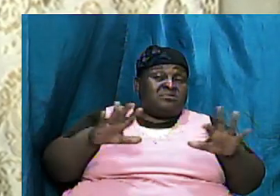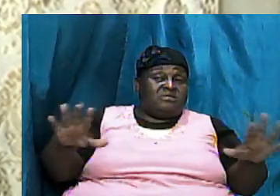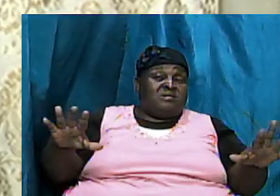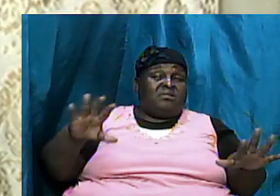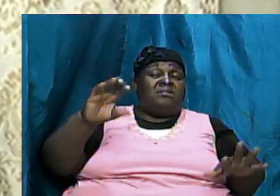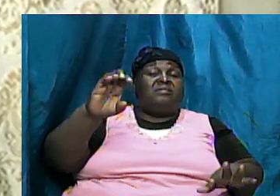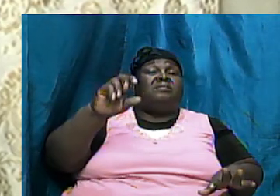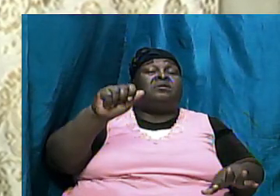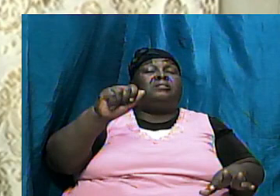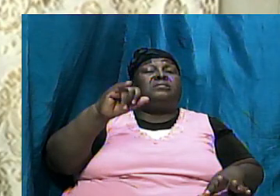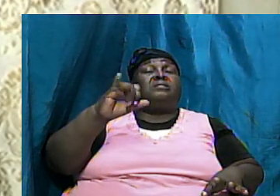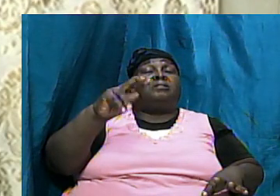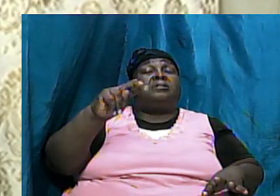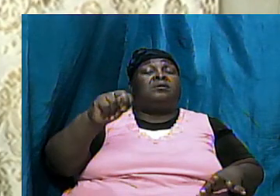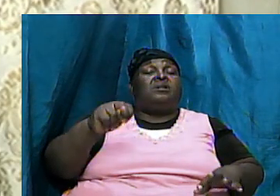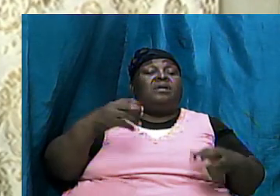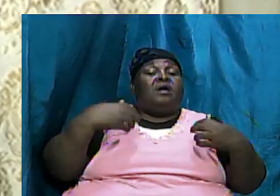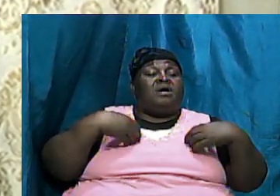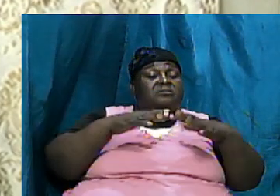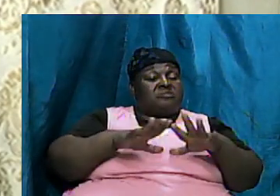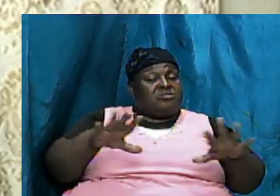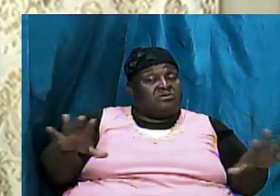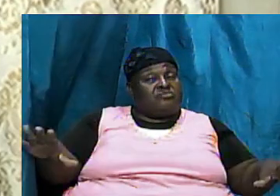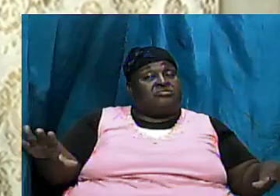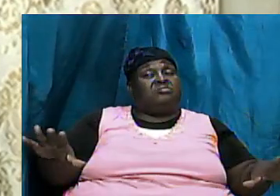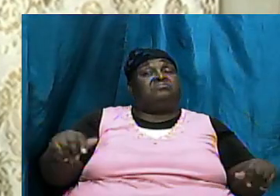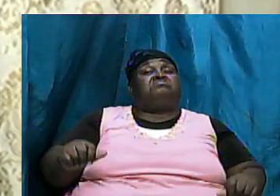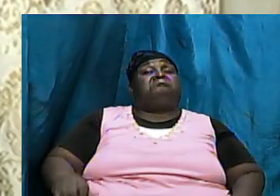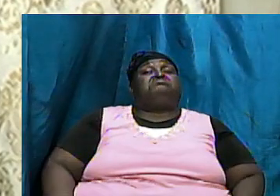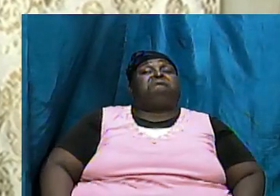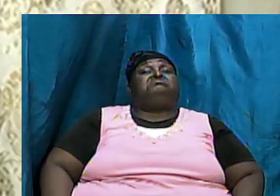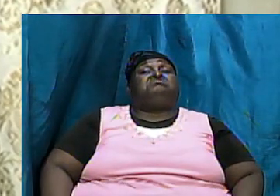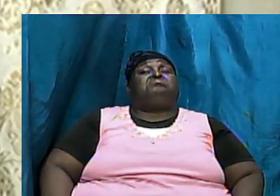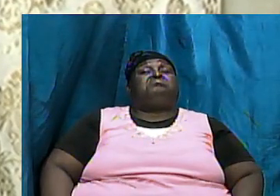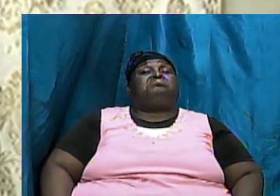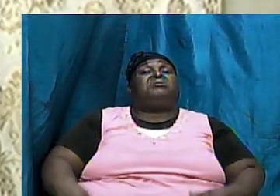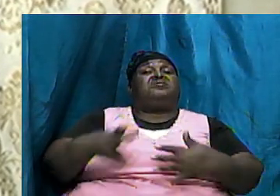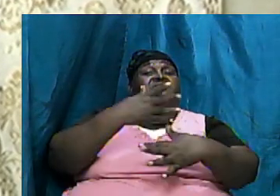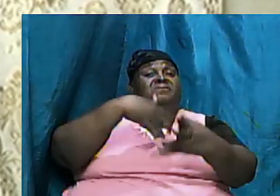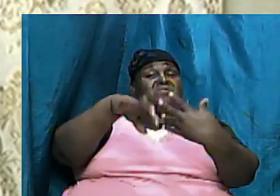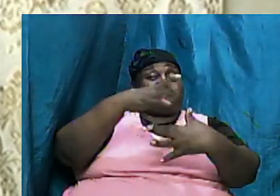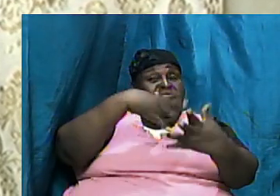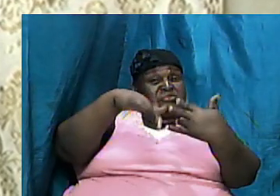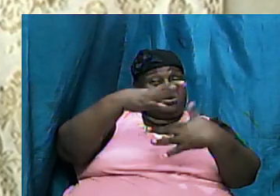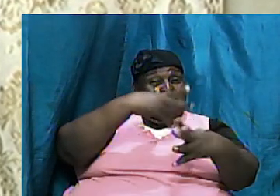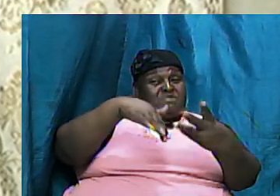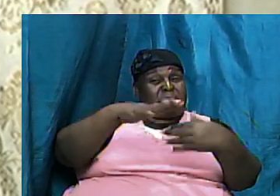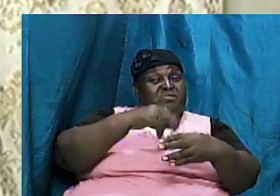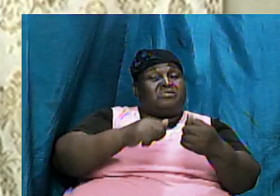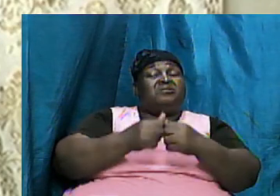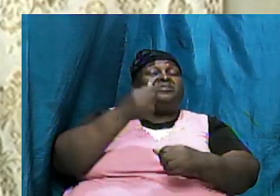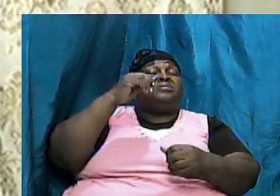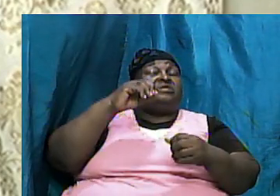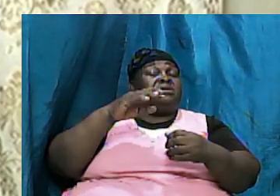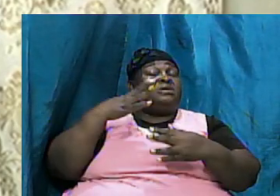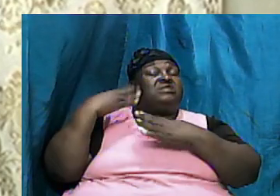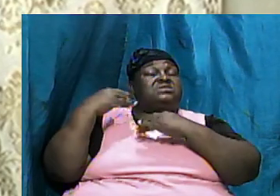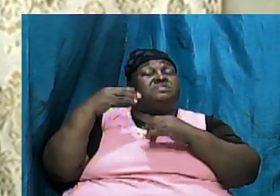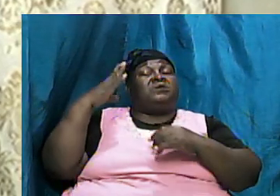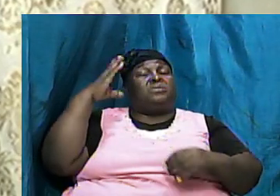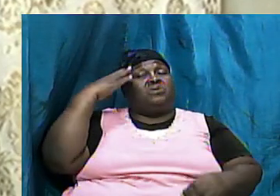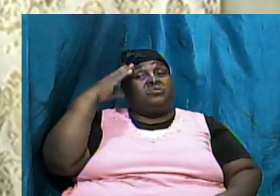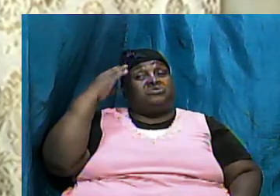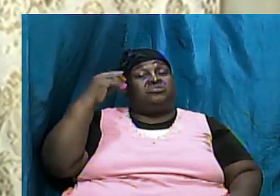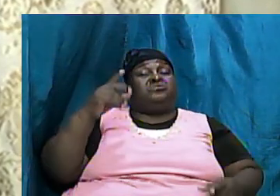his children and they mix and mingle which he expects cousins to do but